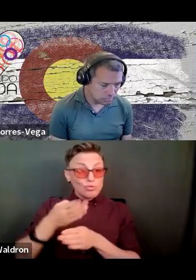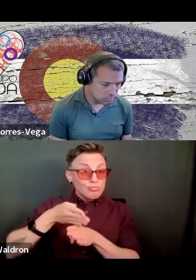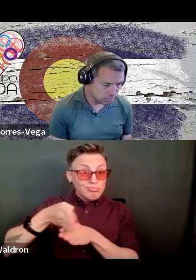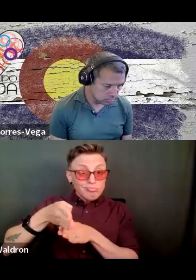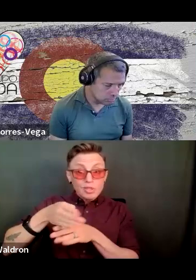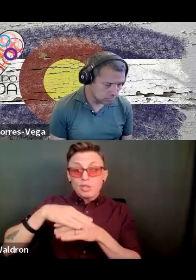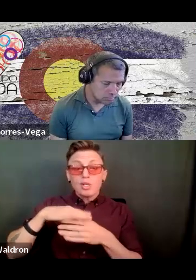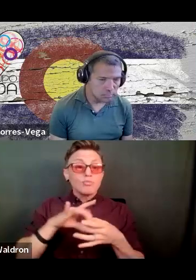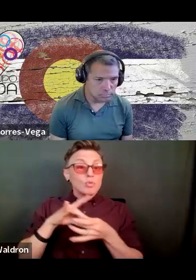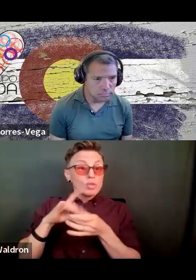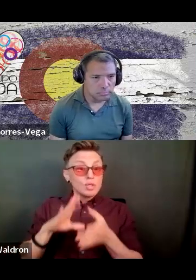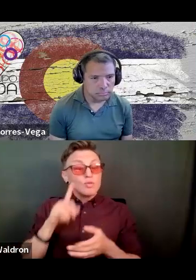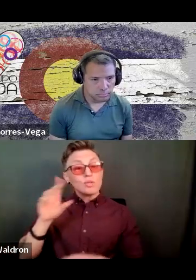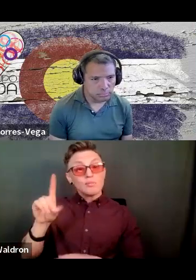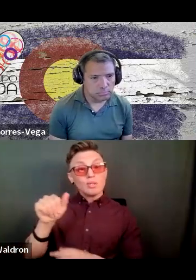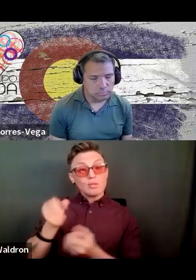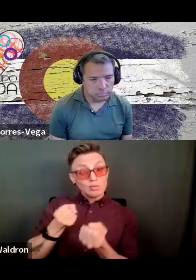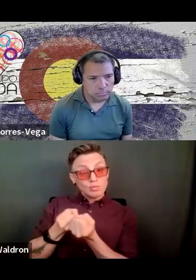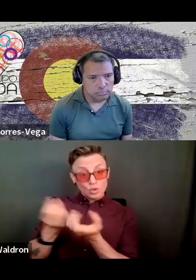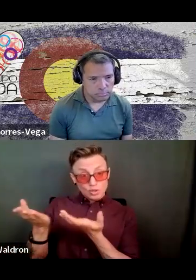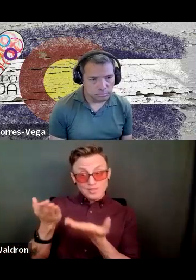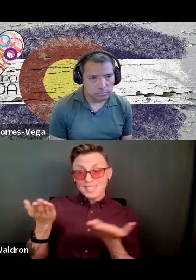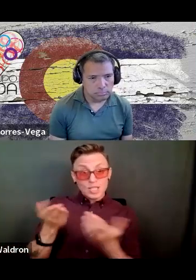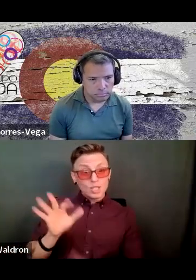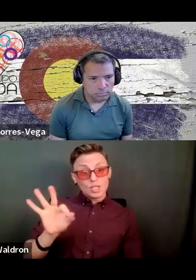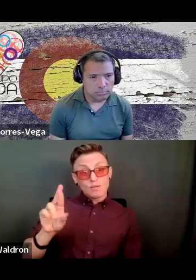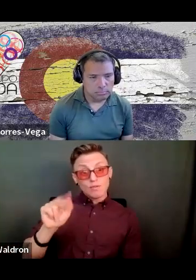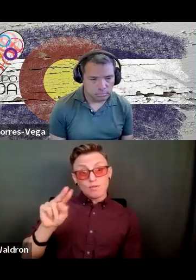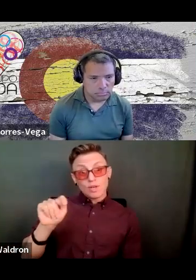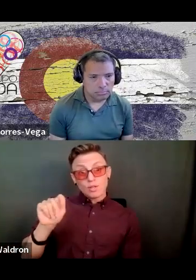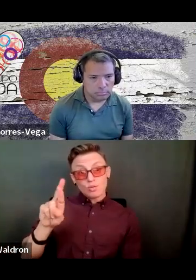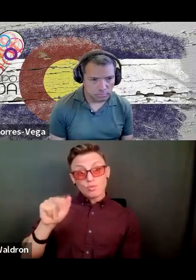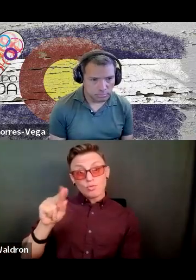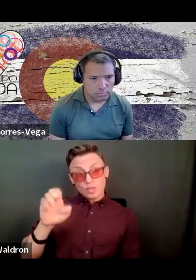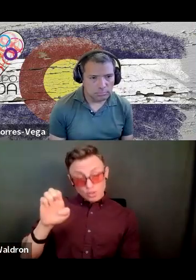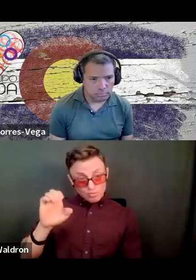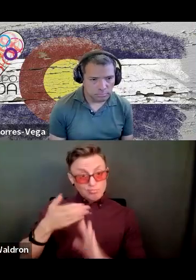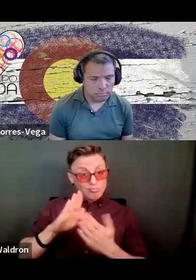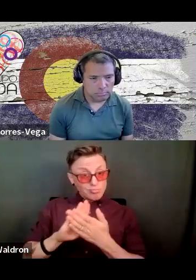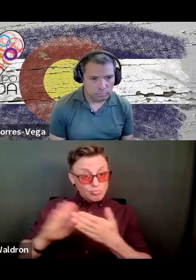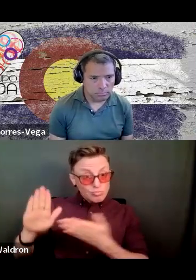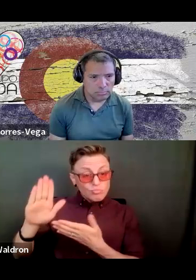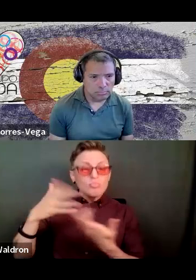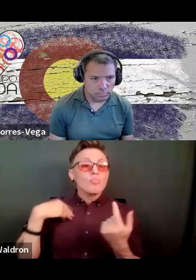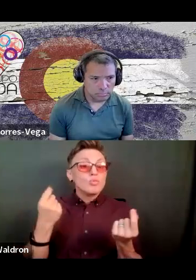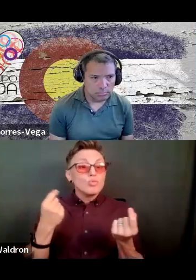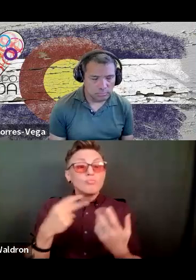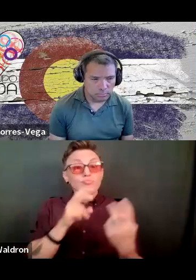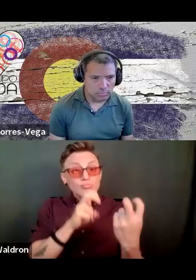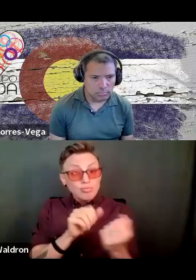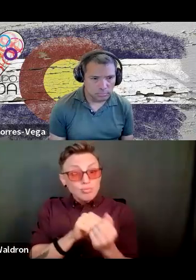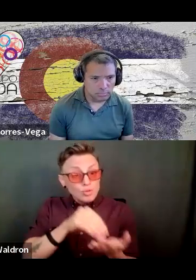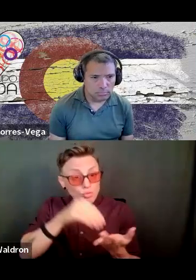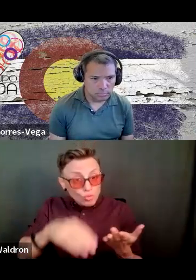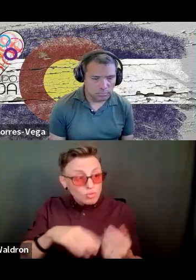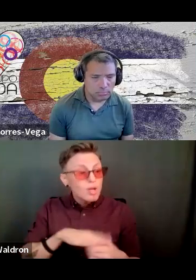disability support services here at Front Range. That's what I do now. I meet with students, do intakes, and just see